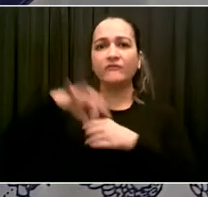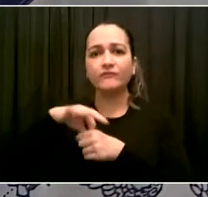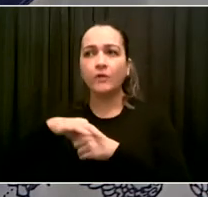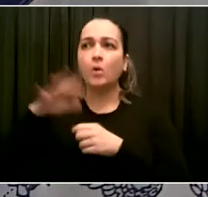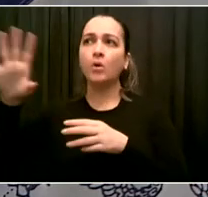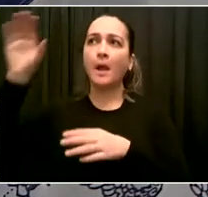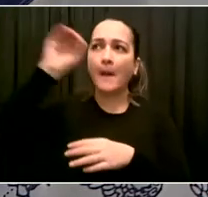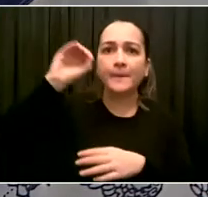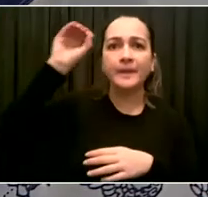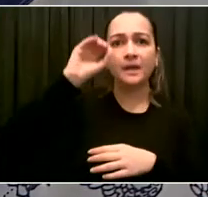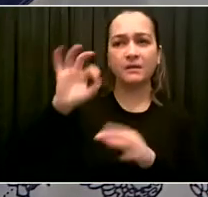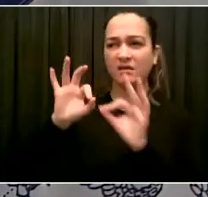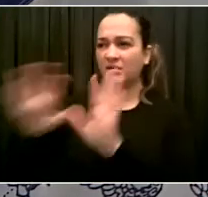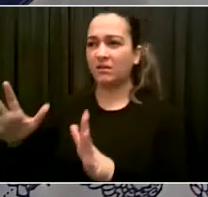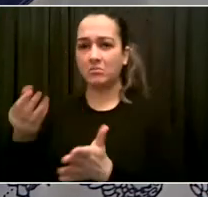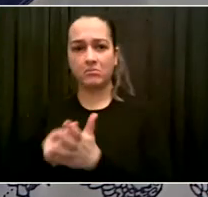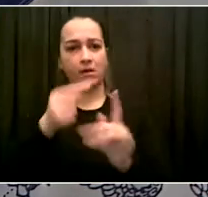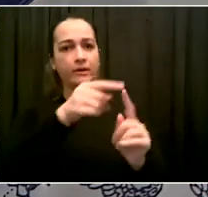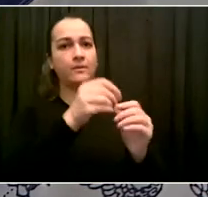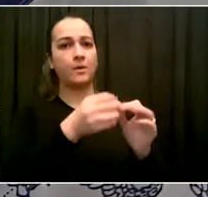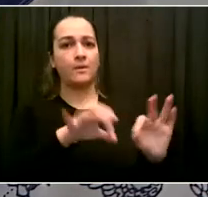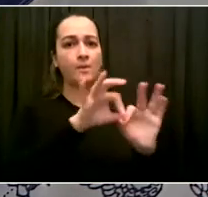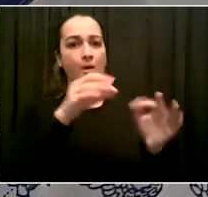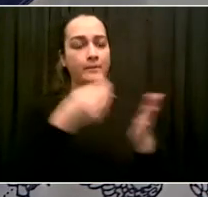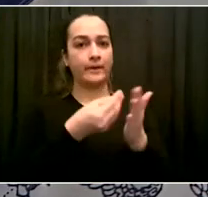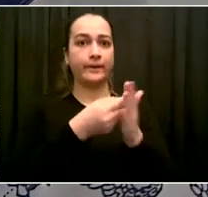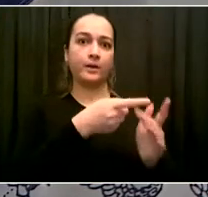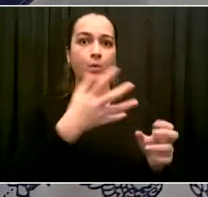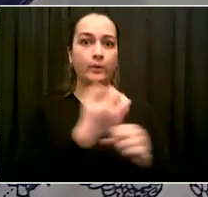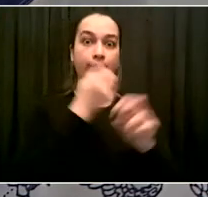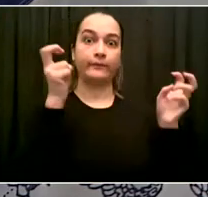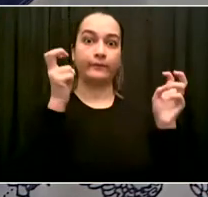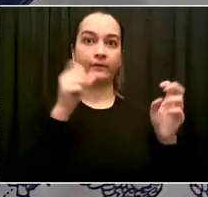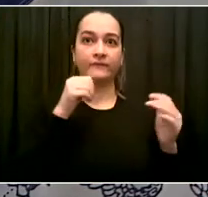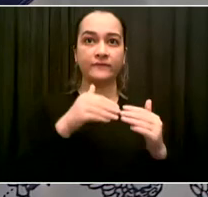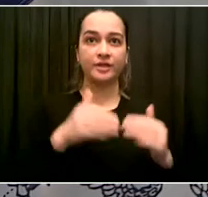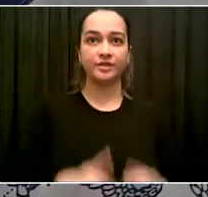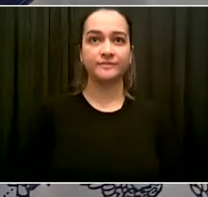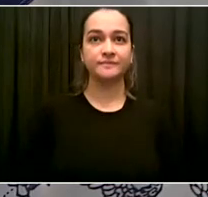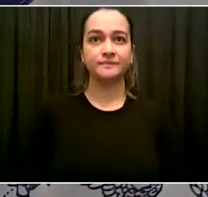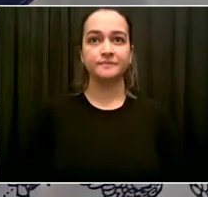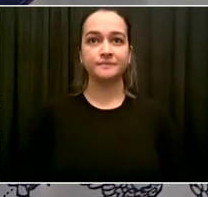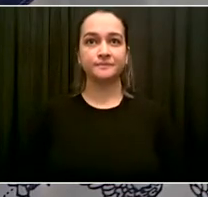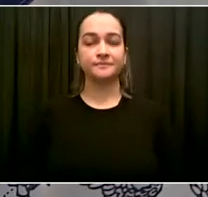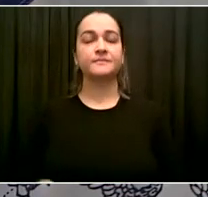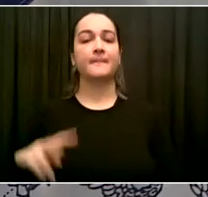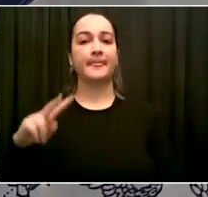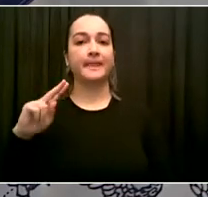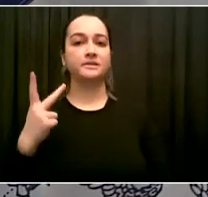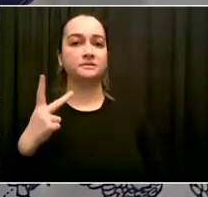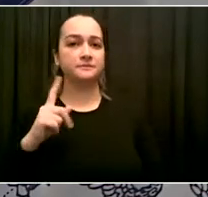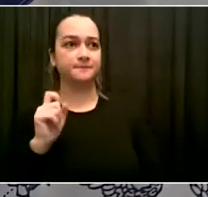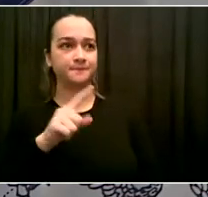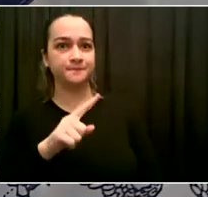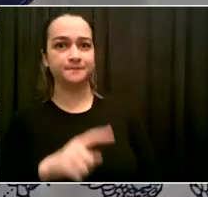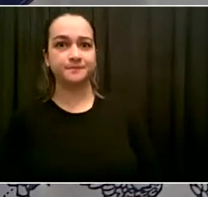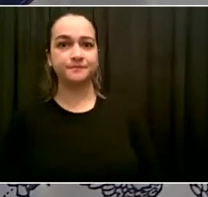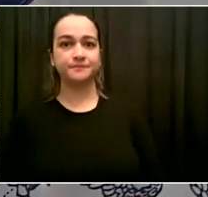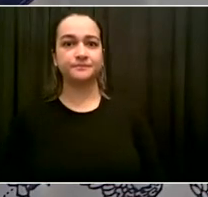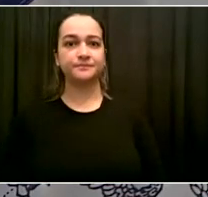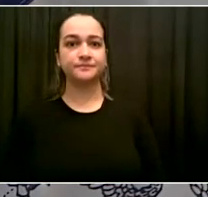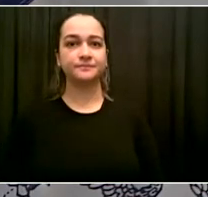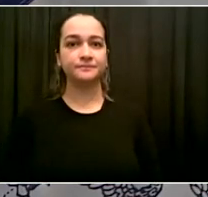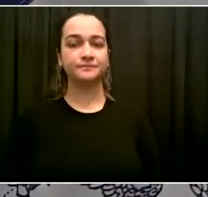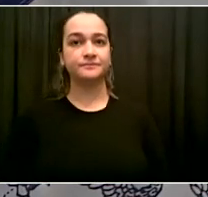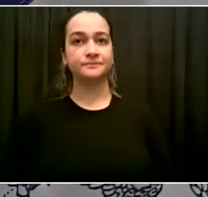My second question has to do with my inability to question or interview